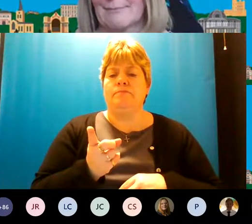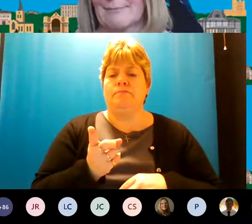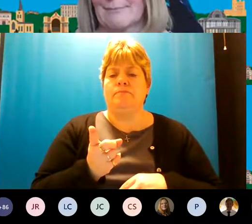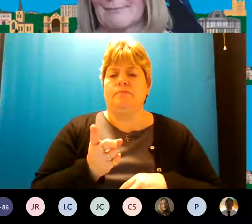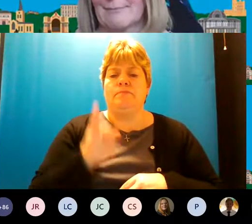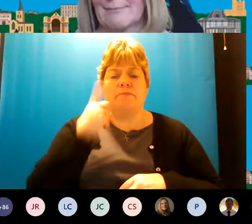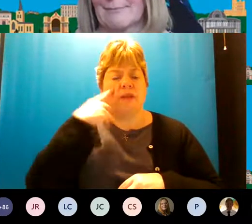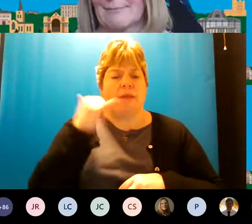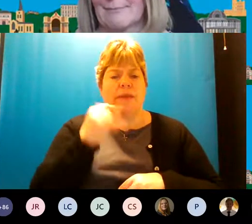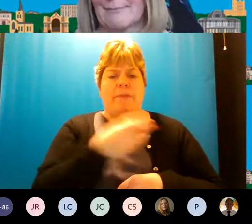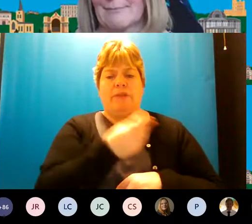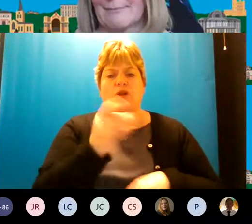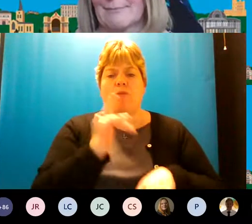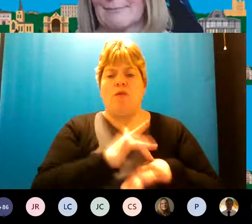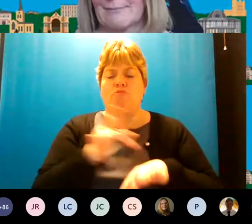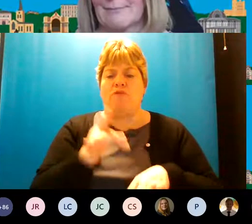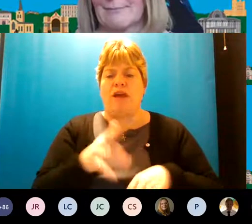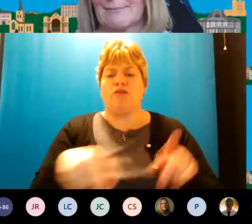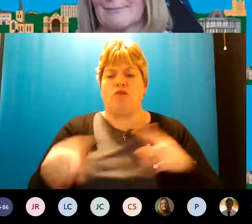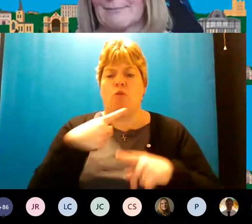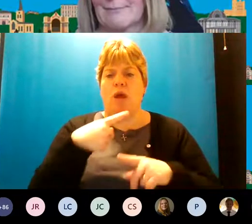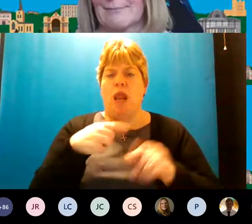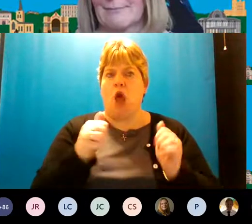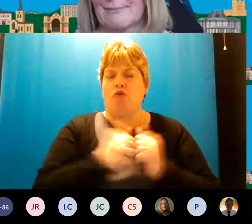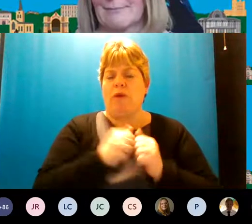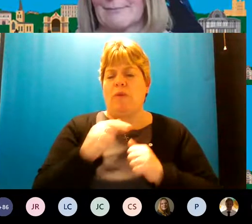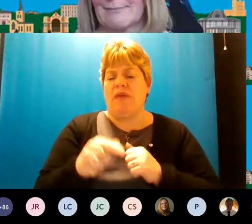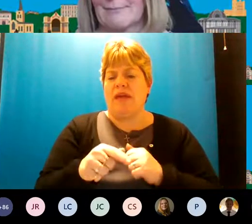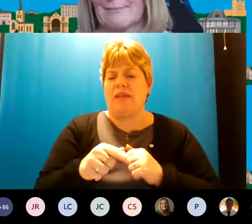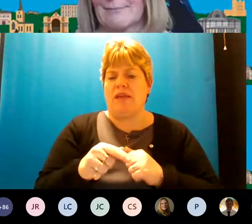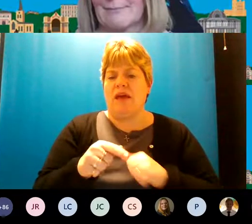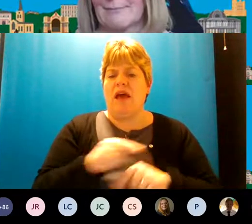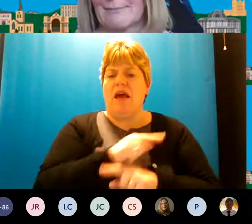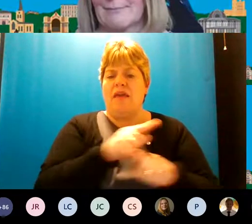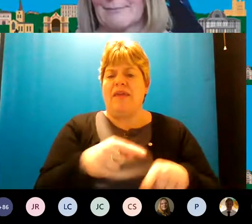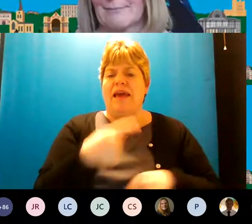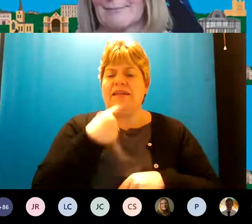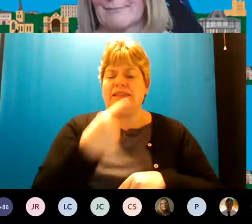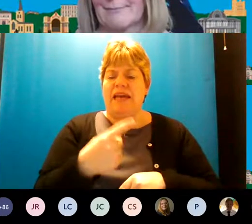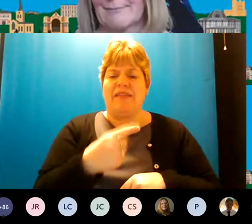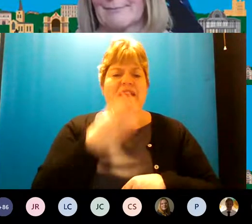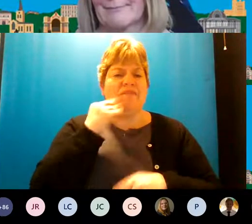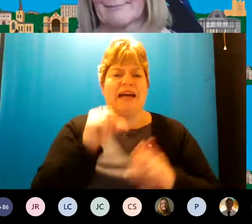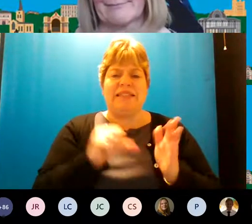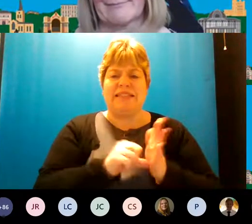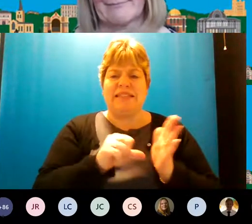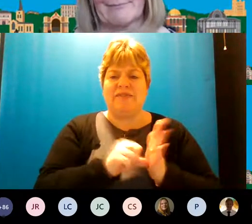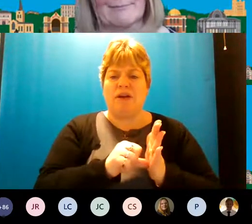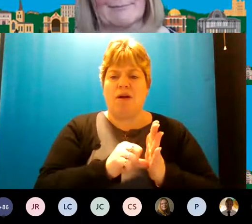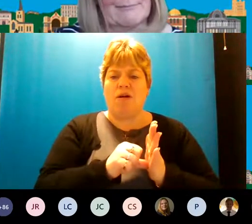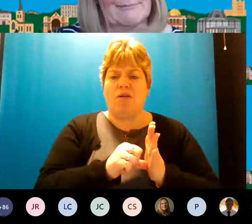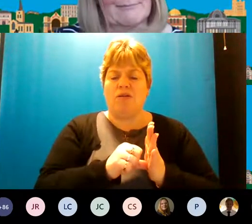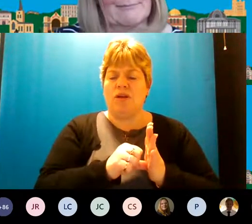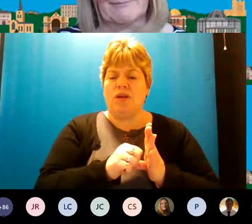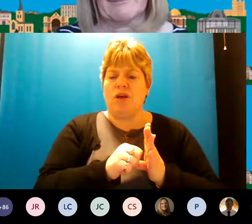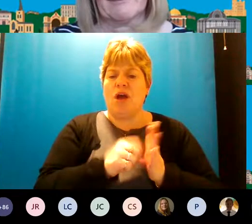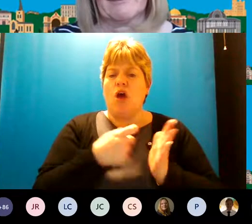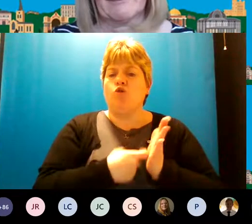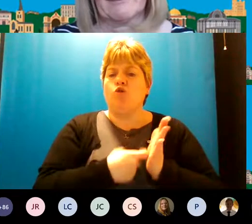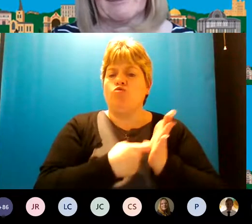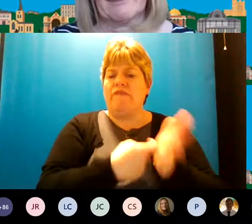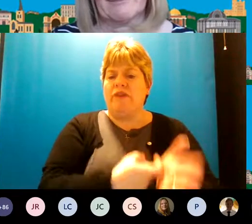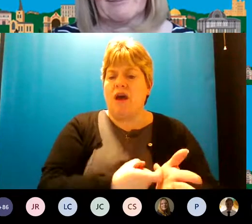some of the professionals on this will echo this um they're actually saying that they they're finding it difficulty to to kind of refer